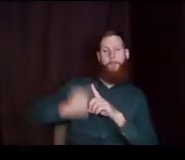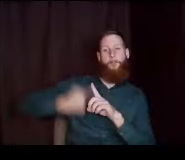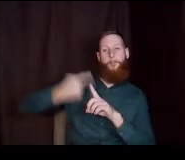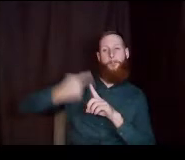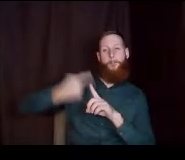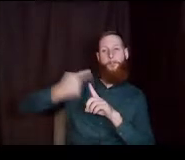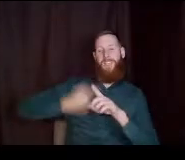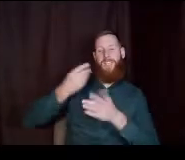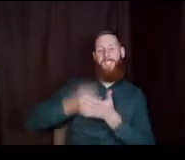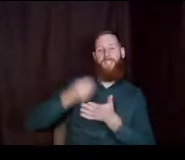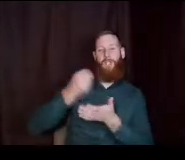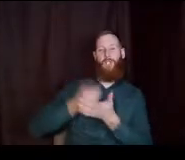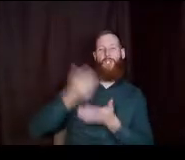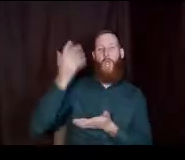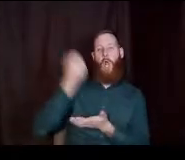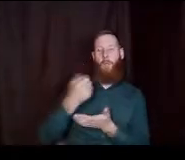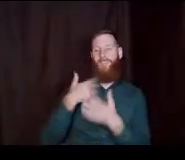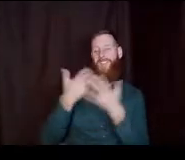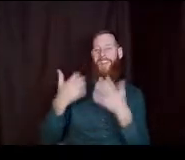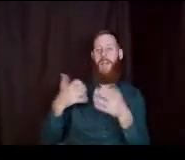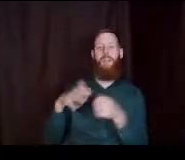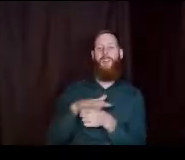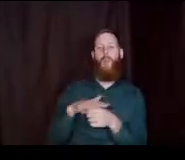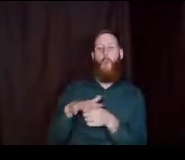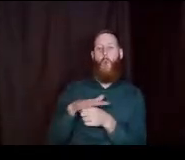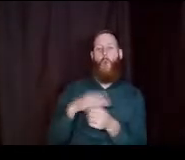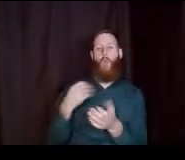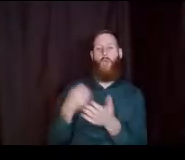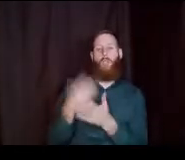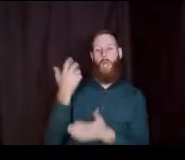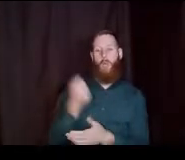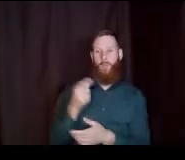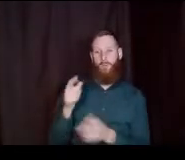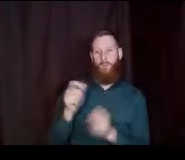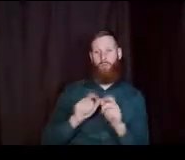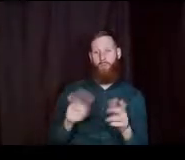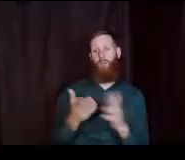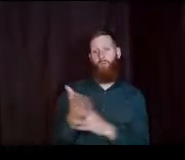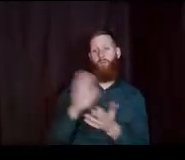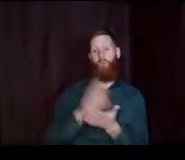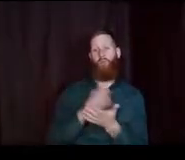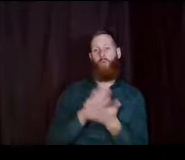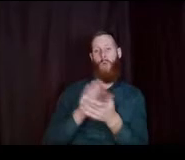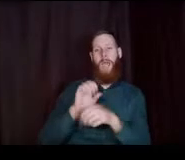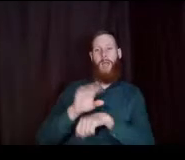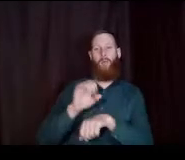bulletin that highlights a lot of local scholarships. and those are distributed through your school counseling offices.